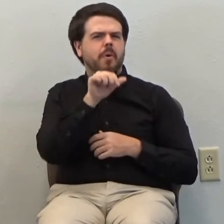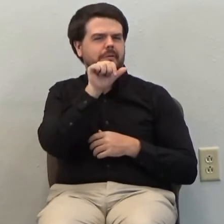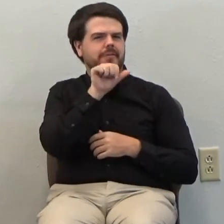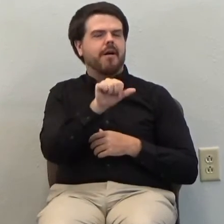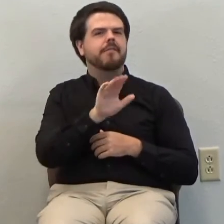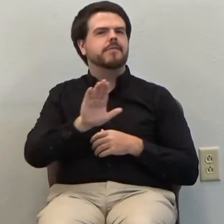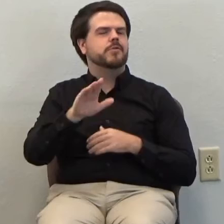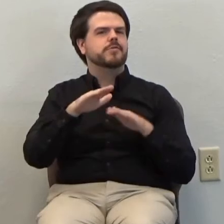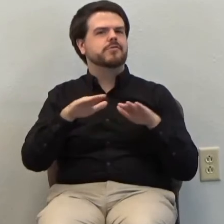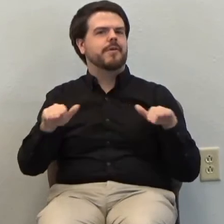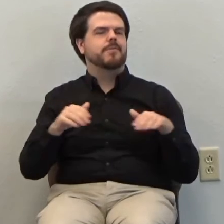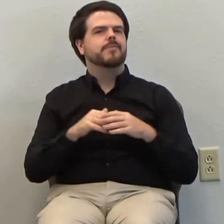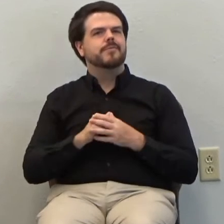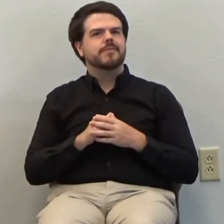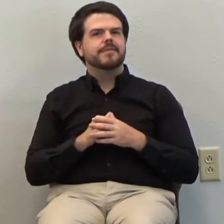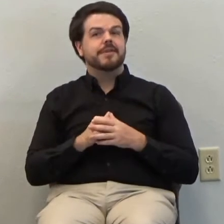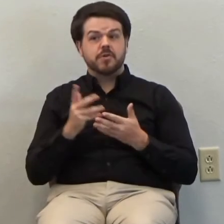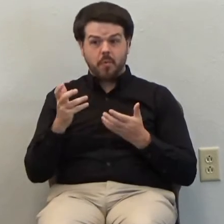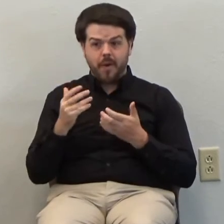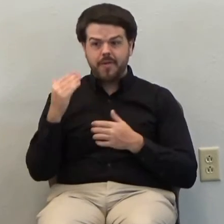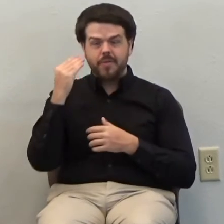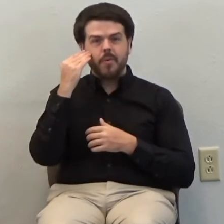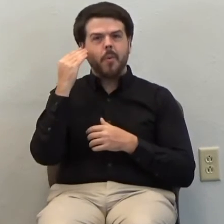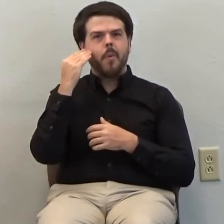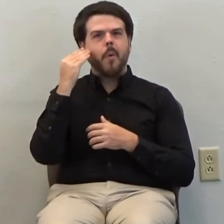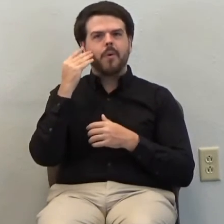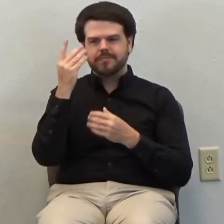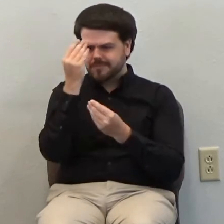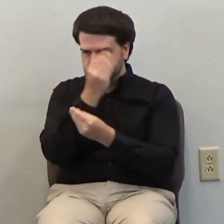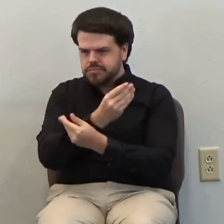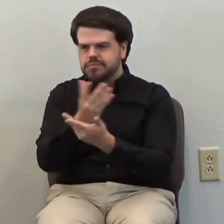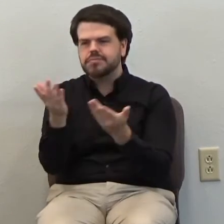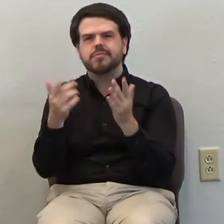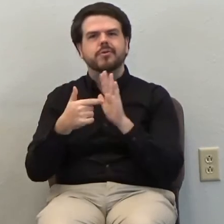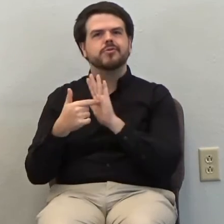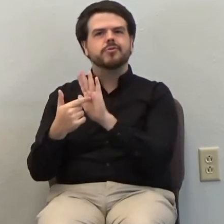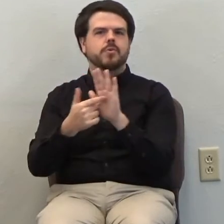And you want the world to know how wonderful and great they are.